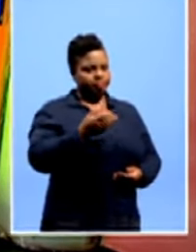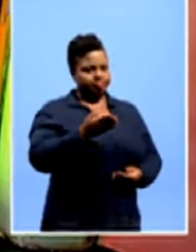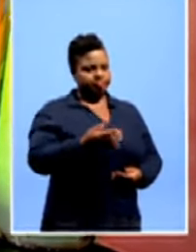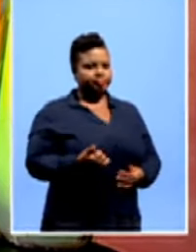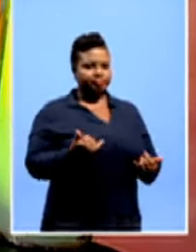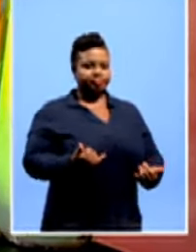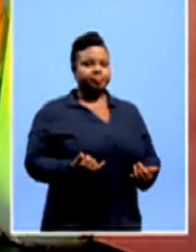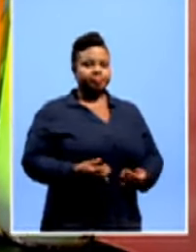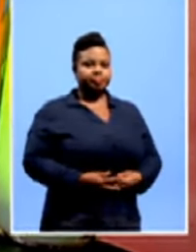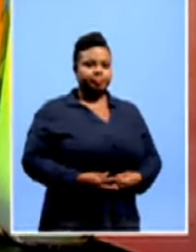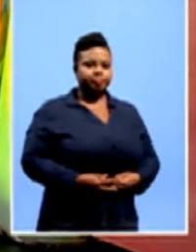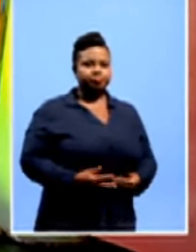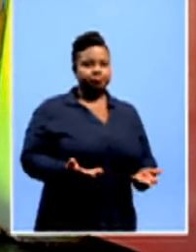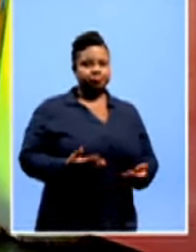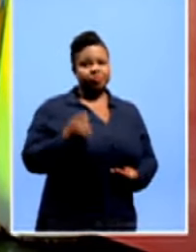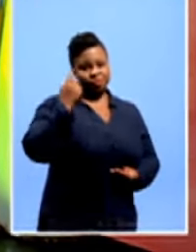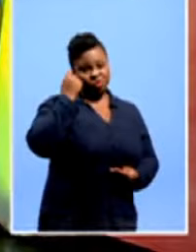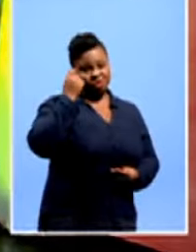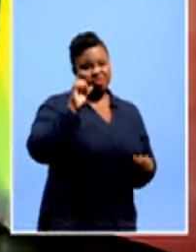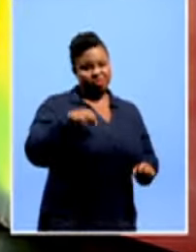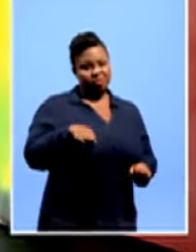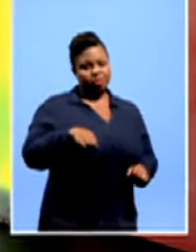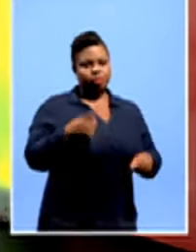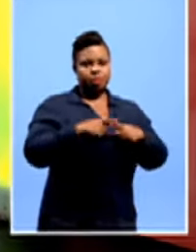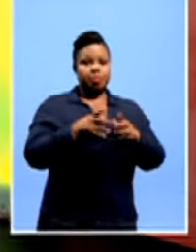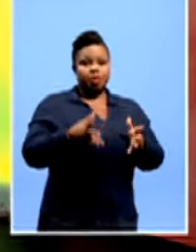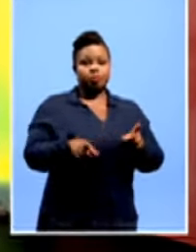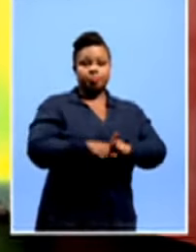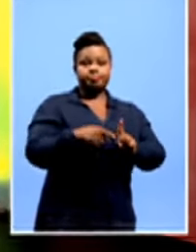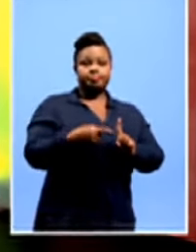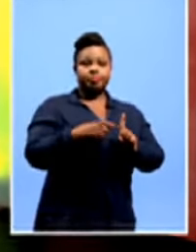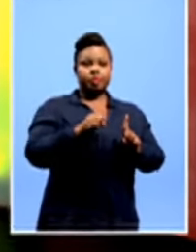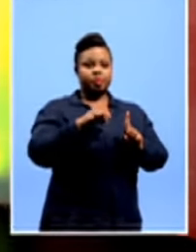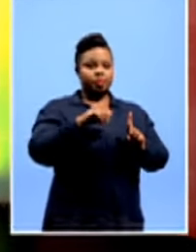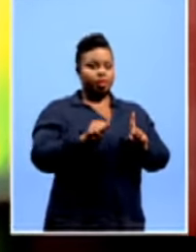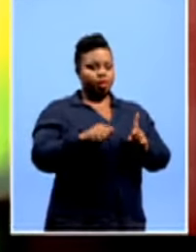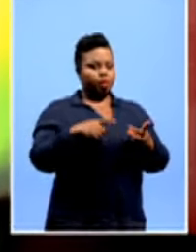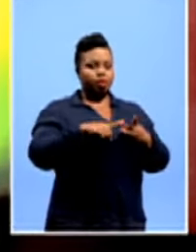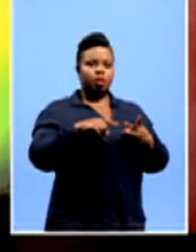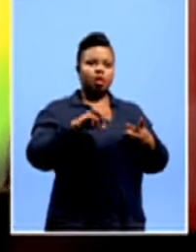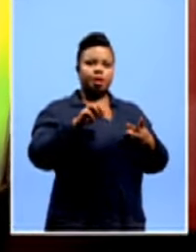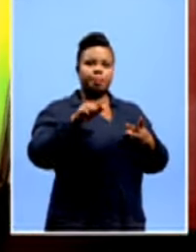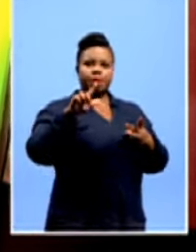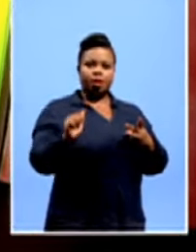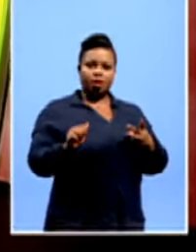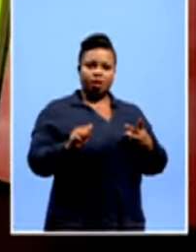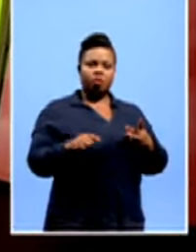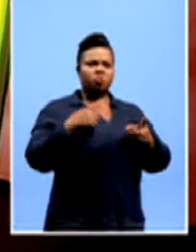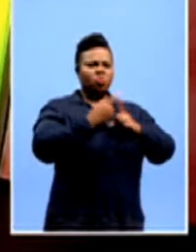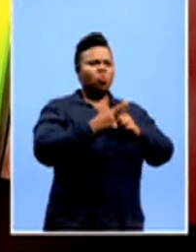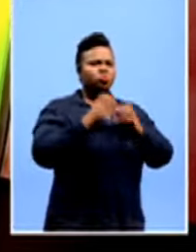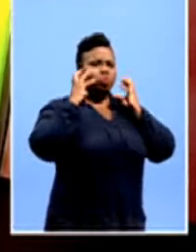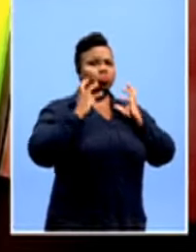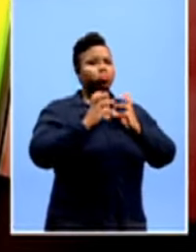conversation. I mean, one understands that players like Siak Olisi and Hashim Amla, as we've just mentioned, are